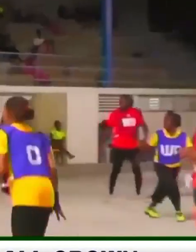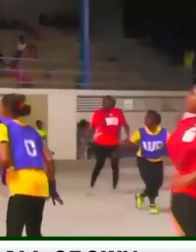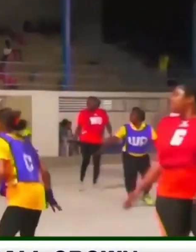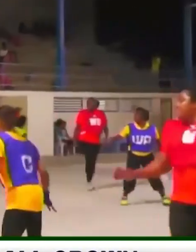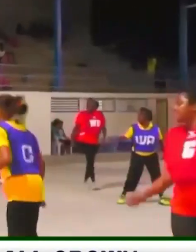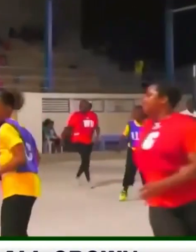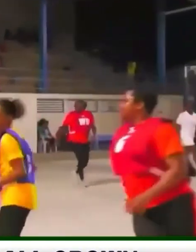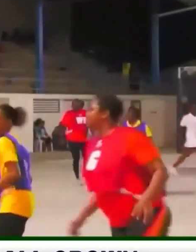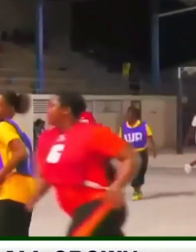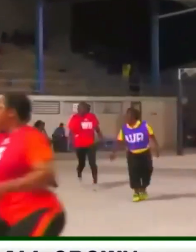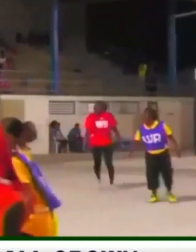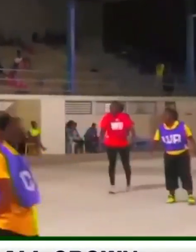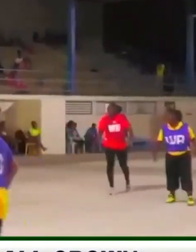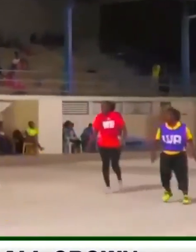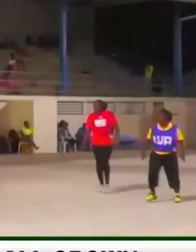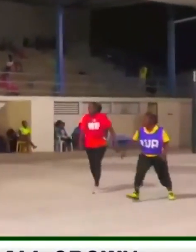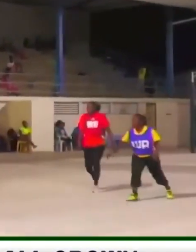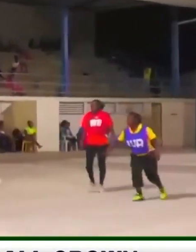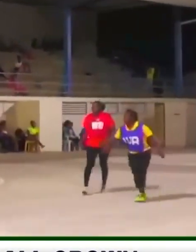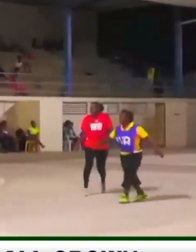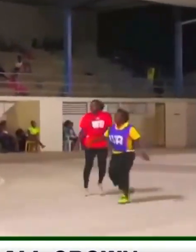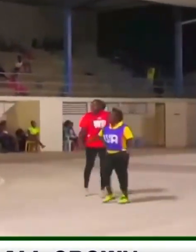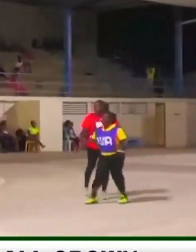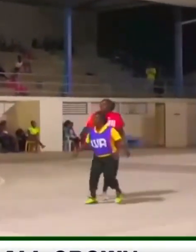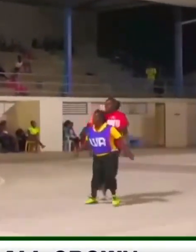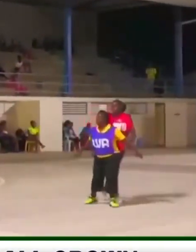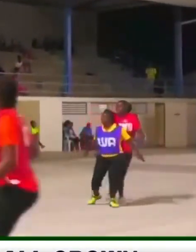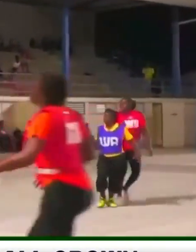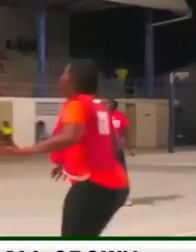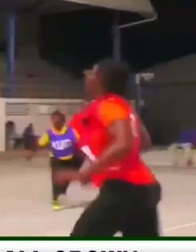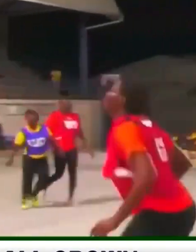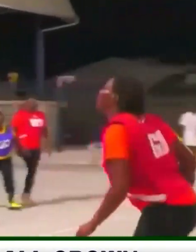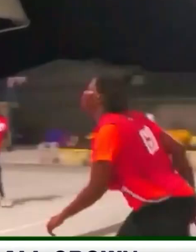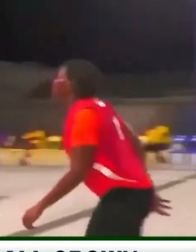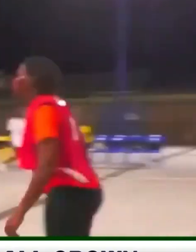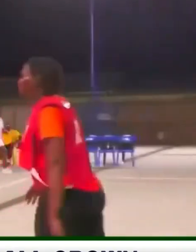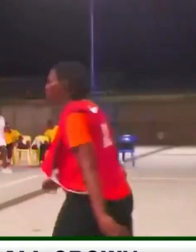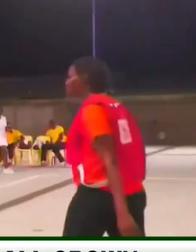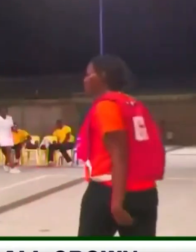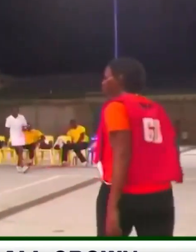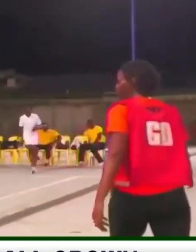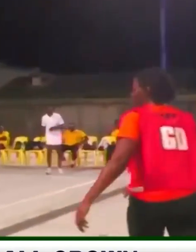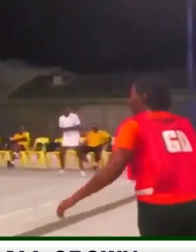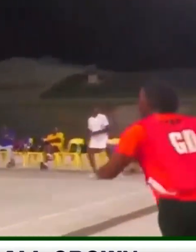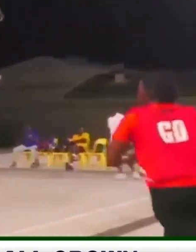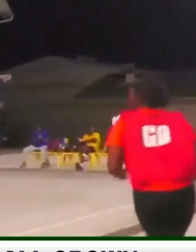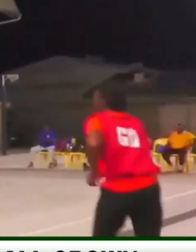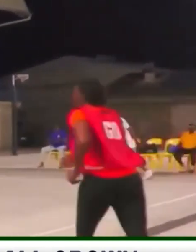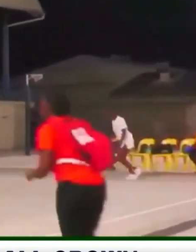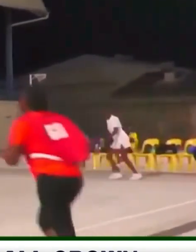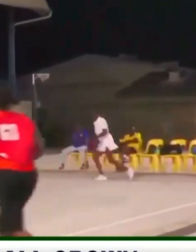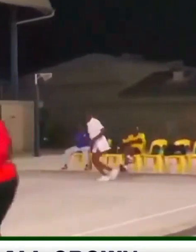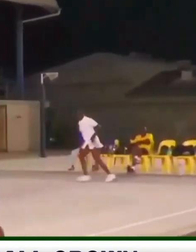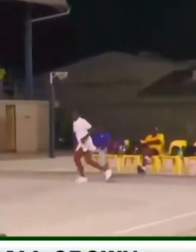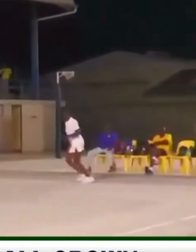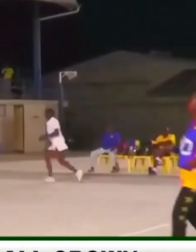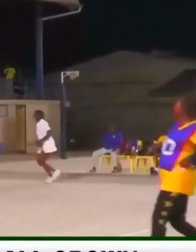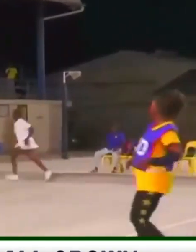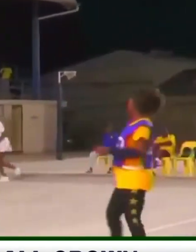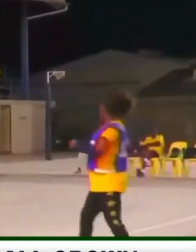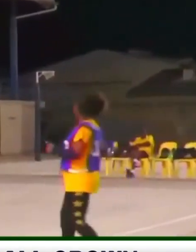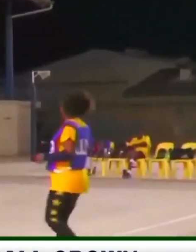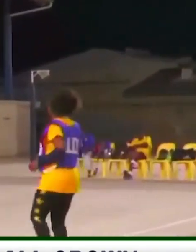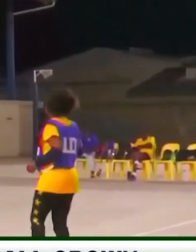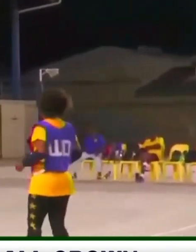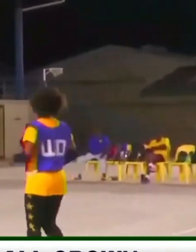had a few shunning moments. But they were not as consistent. Firebirds intercepted by the center. And after a couple